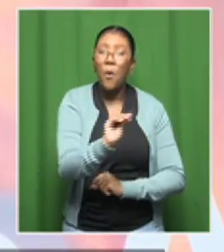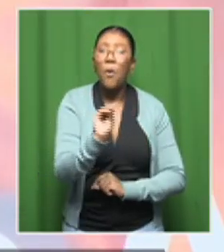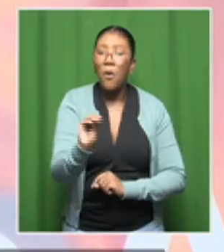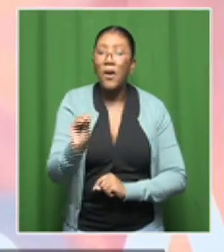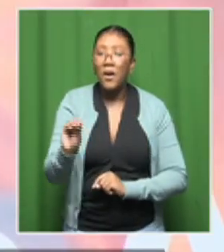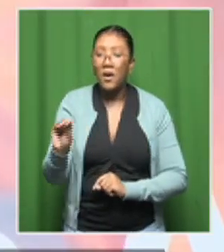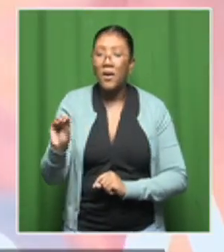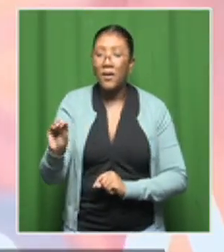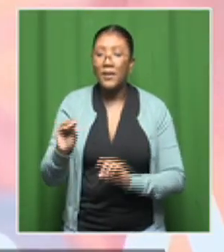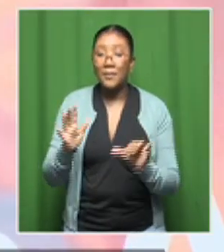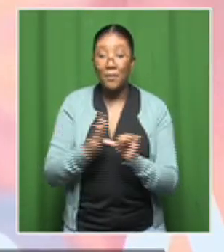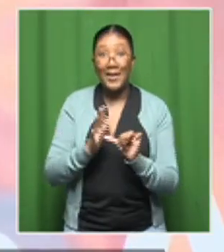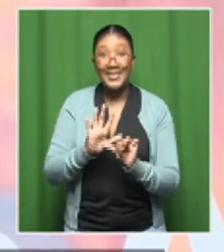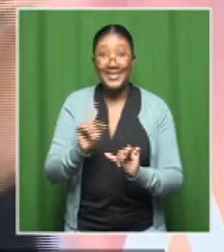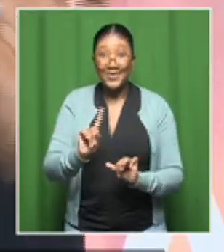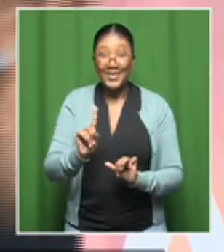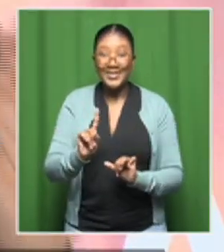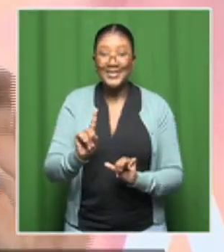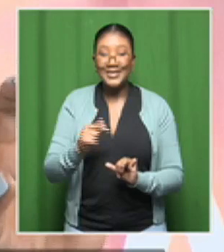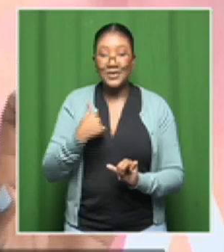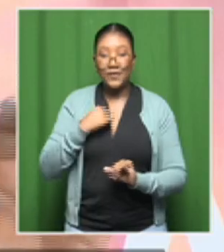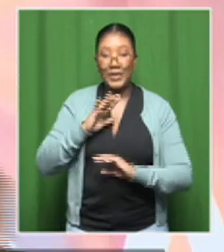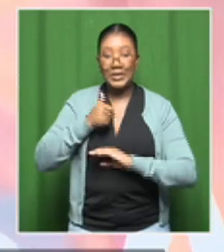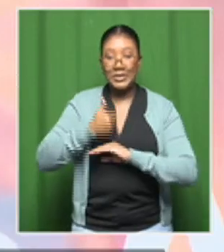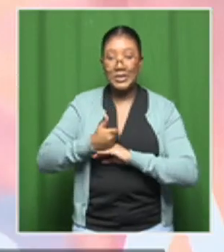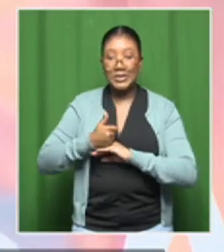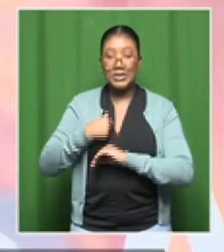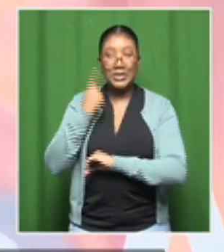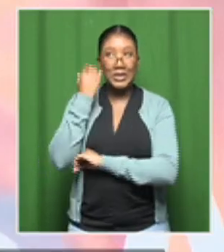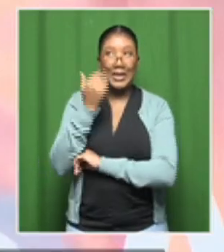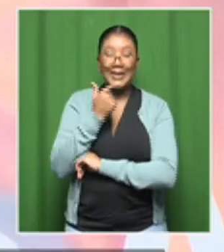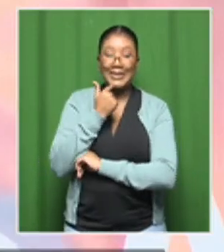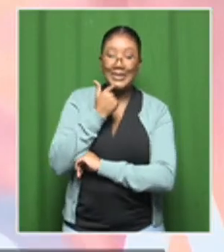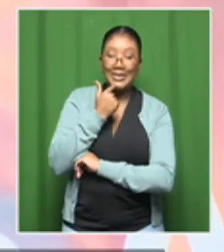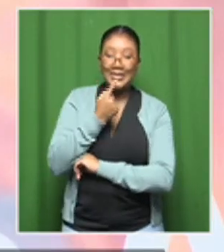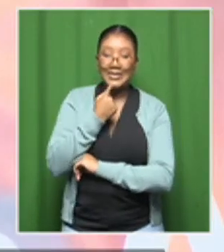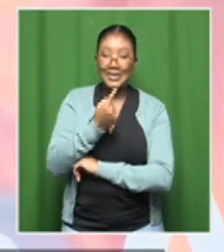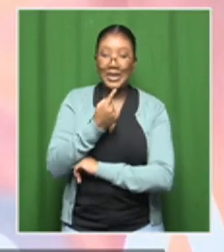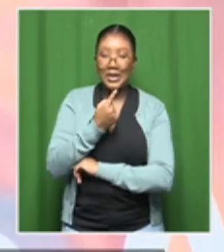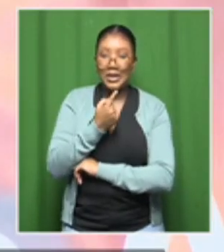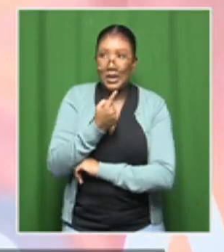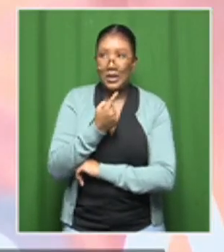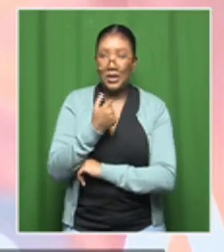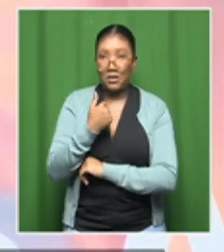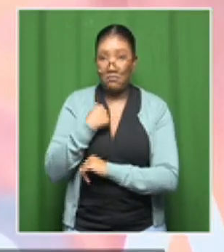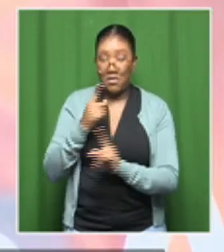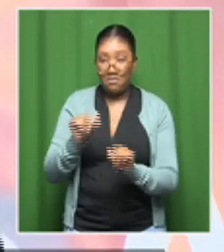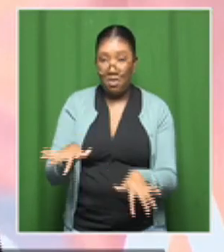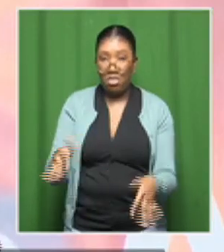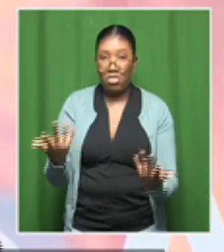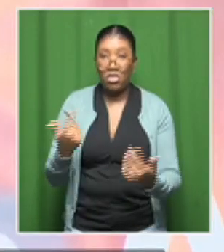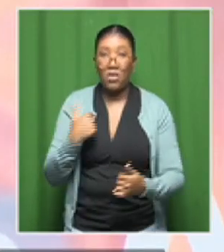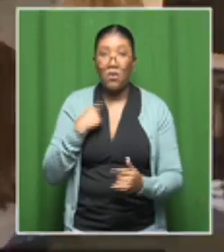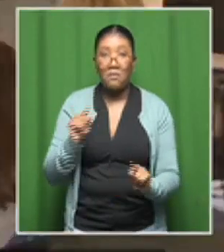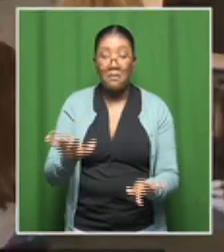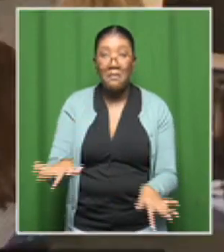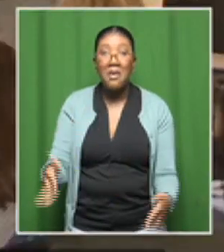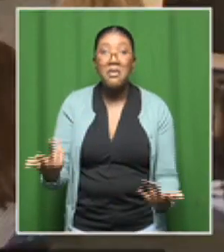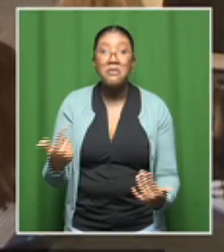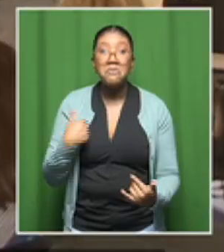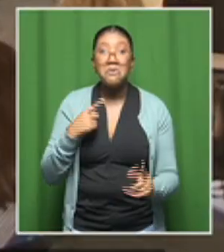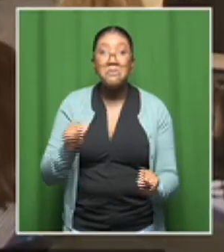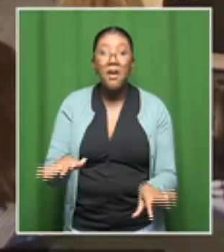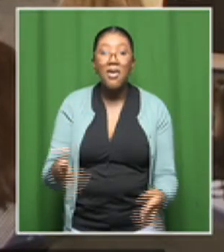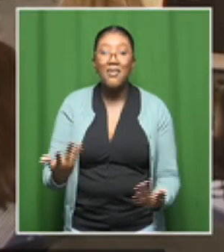what is more important is that don't sit in your corner and say, you don't have funds. I think, as the